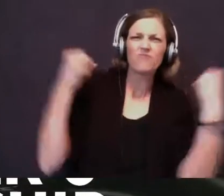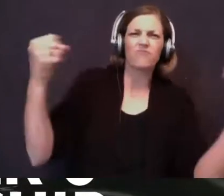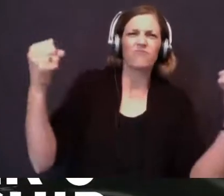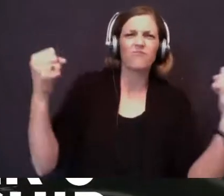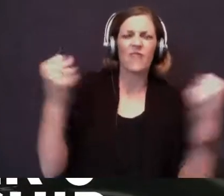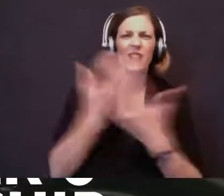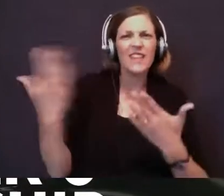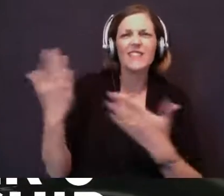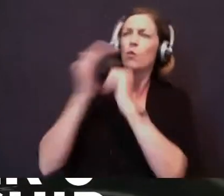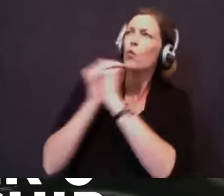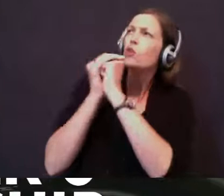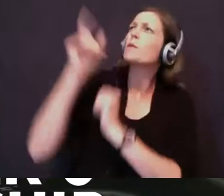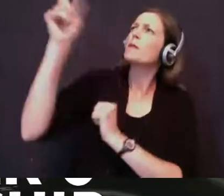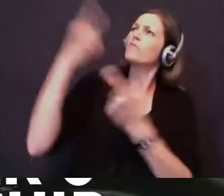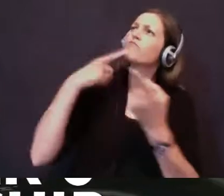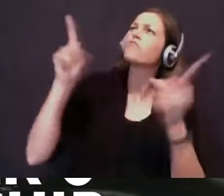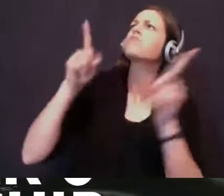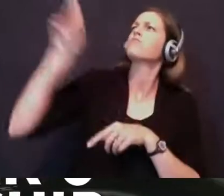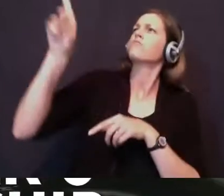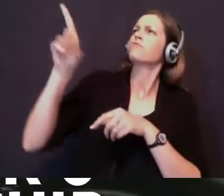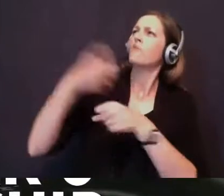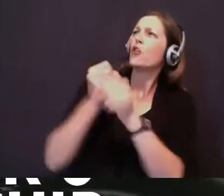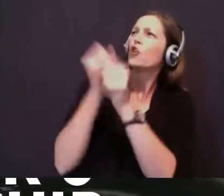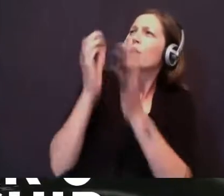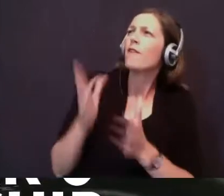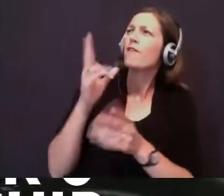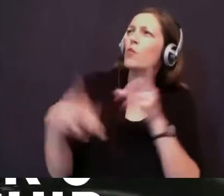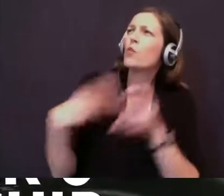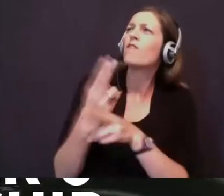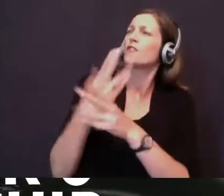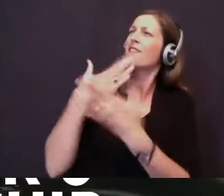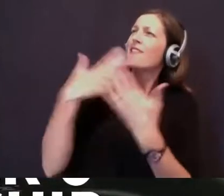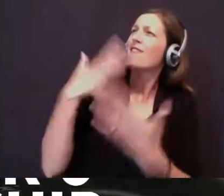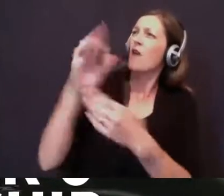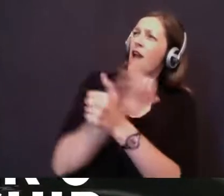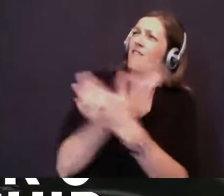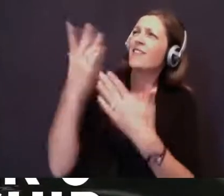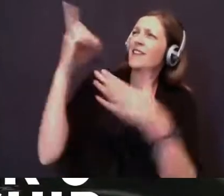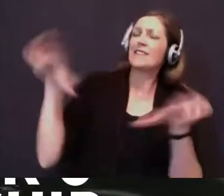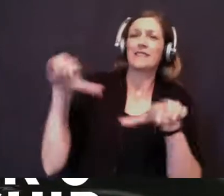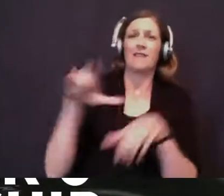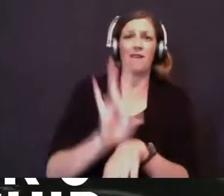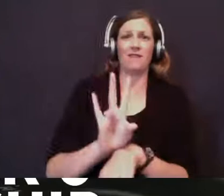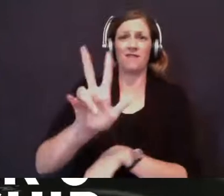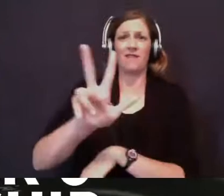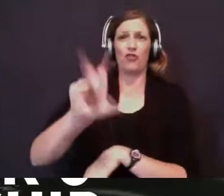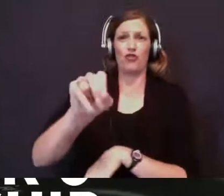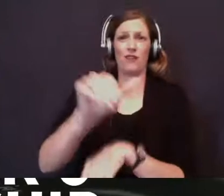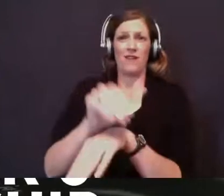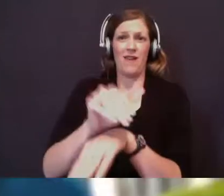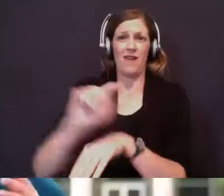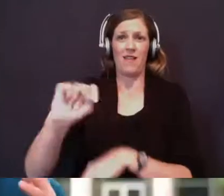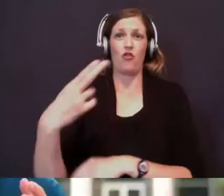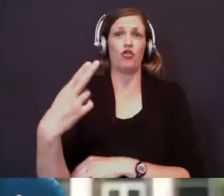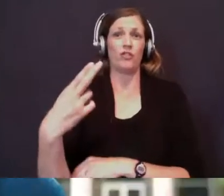proclaim him as the creator of the universe and just thank him for all that he's done at 7 30 on Thursday, this coming Thursday.